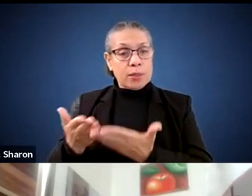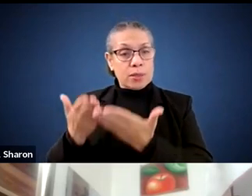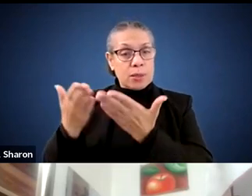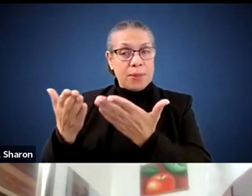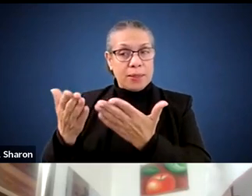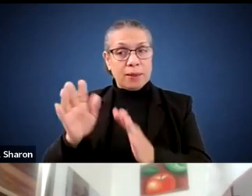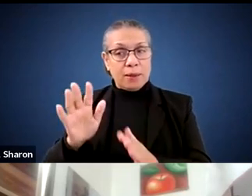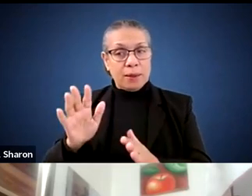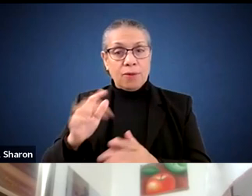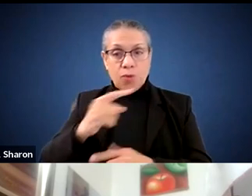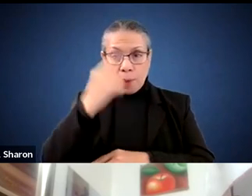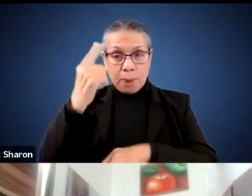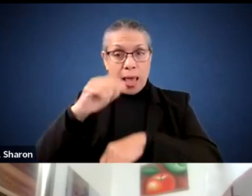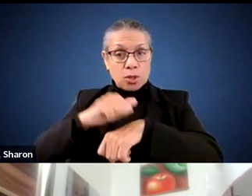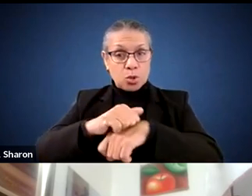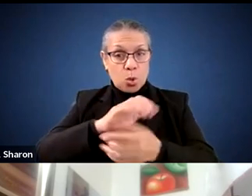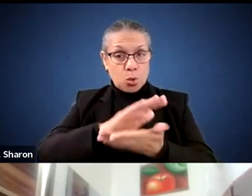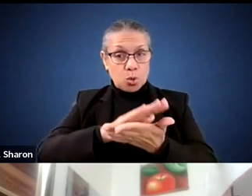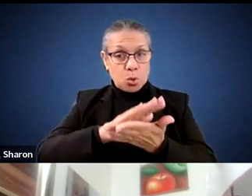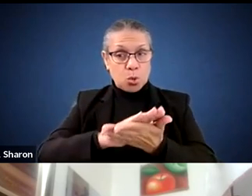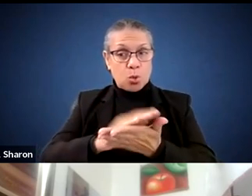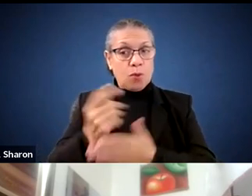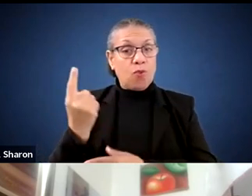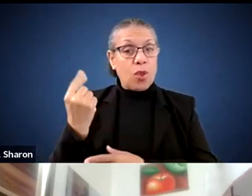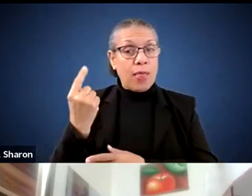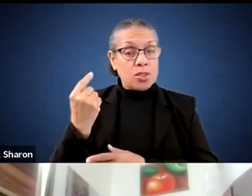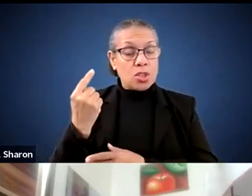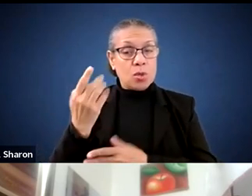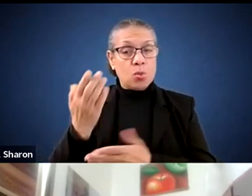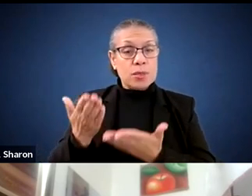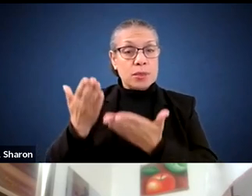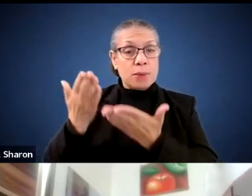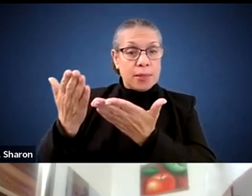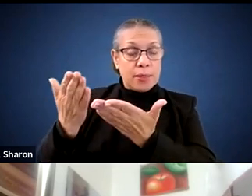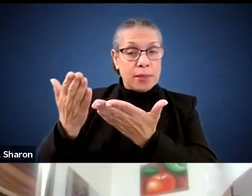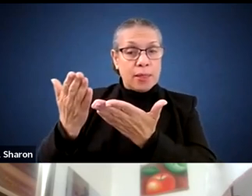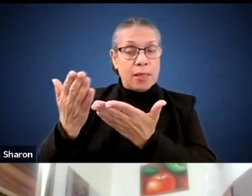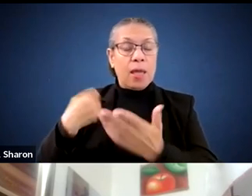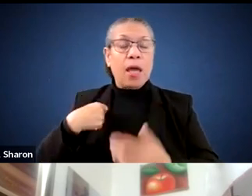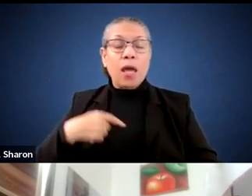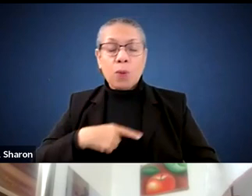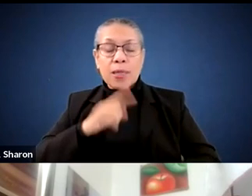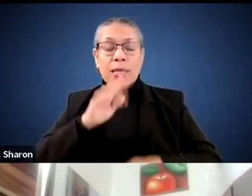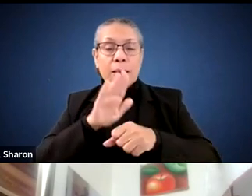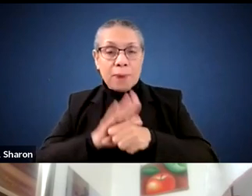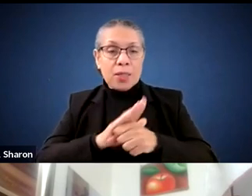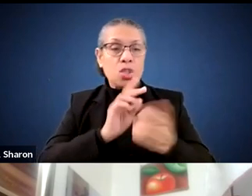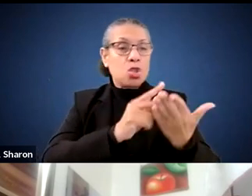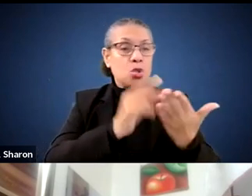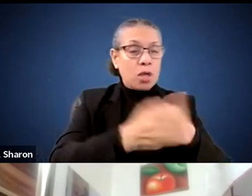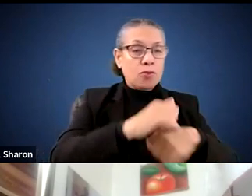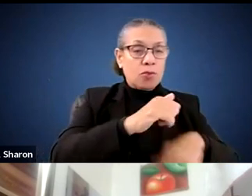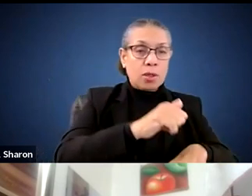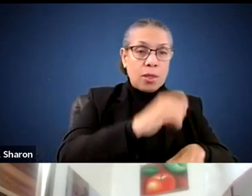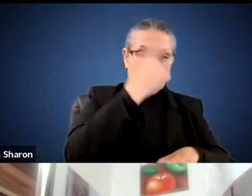pointed out, the Blackstone, um, last year, um, and we're absolutely committed to those projects. We're